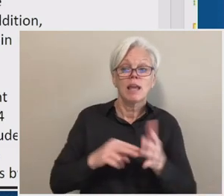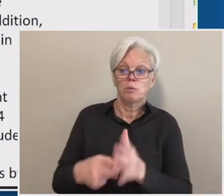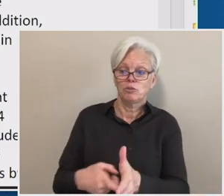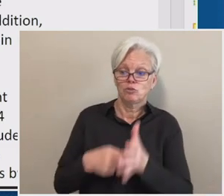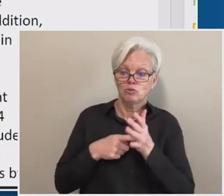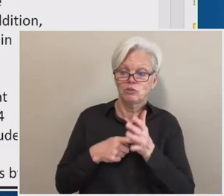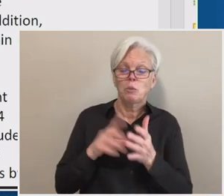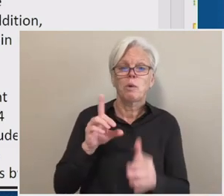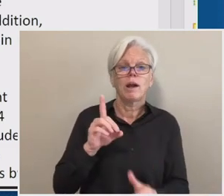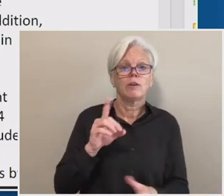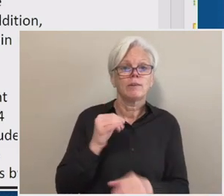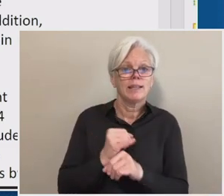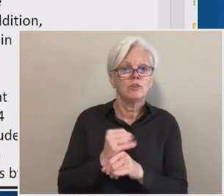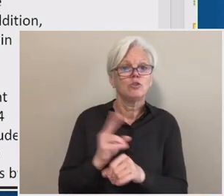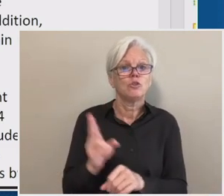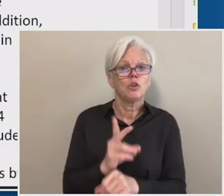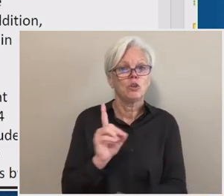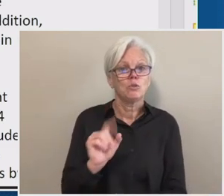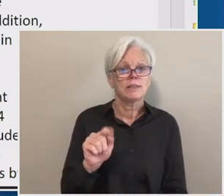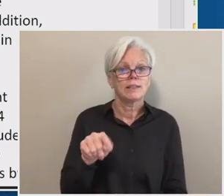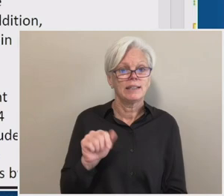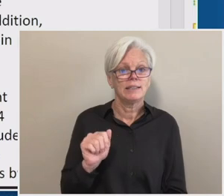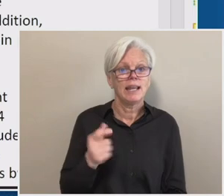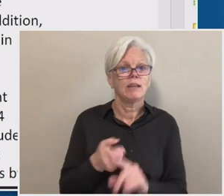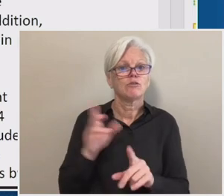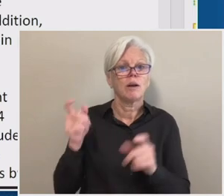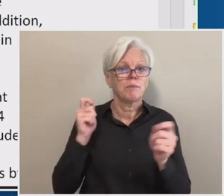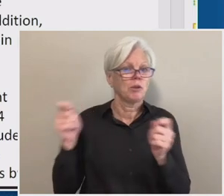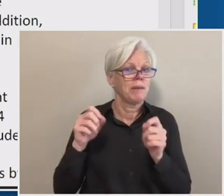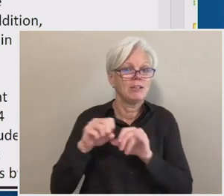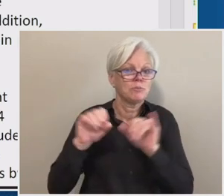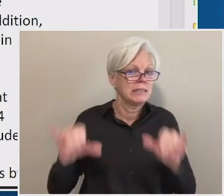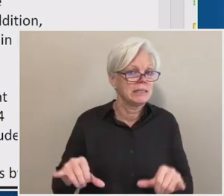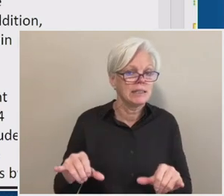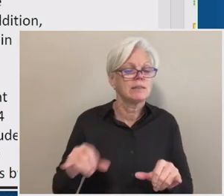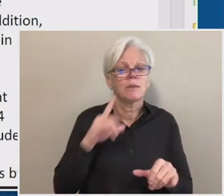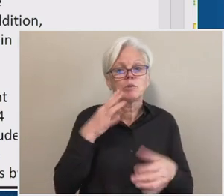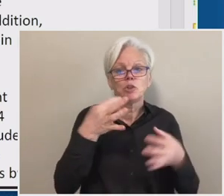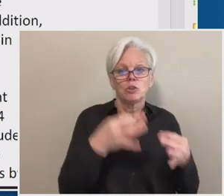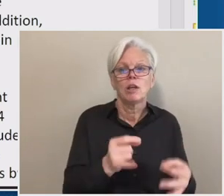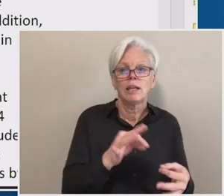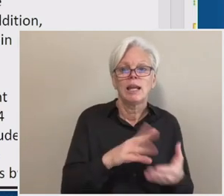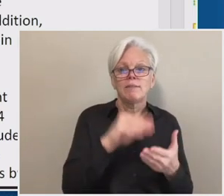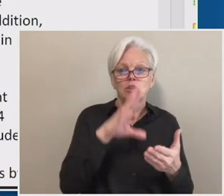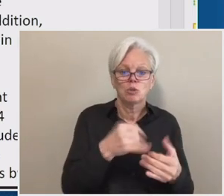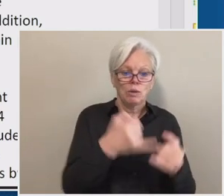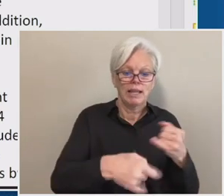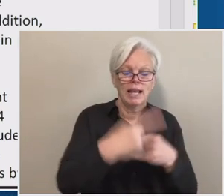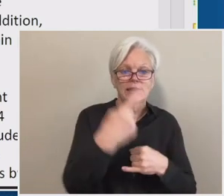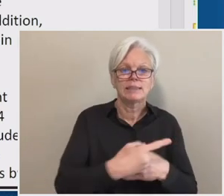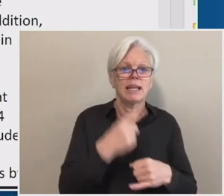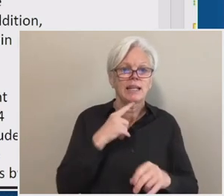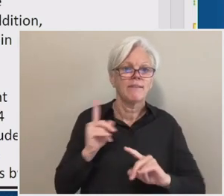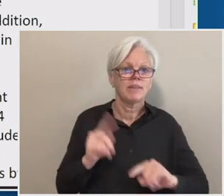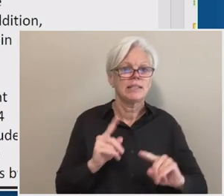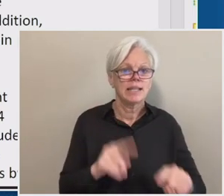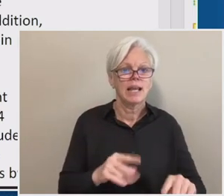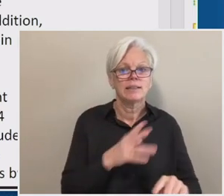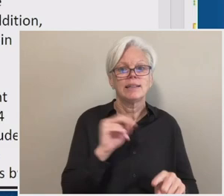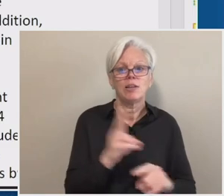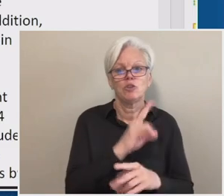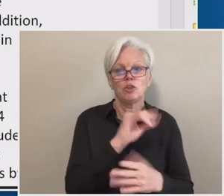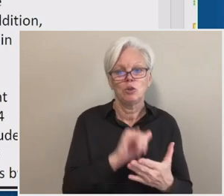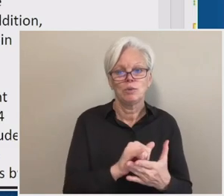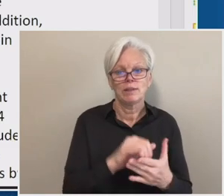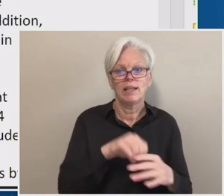from, uh, from, their learning management system, for example, to determine a student's last date of attendance, um, and use that in the